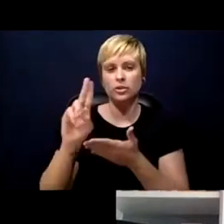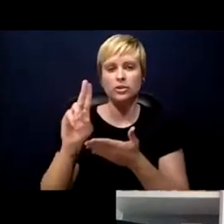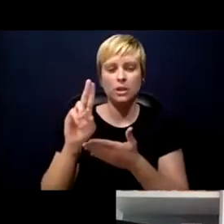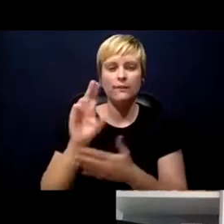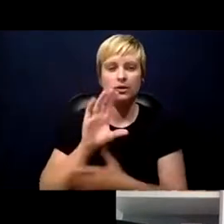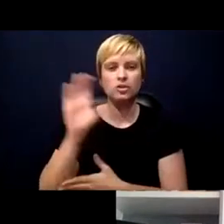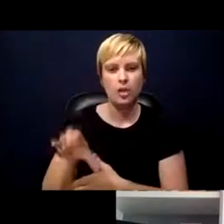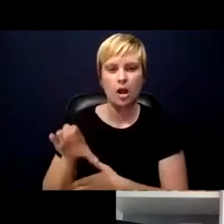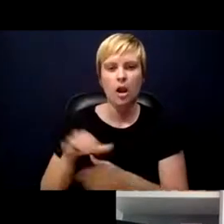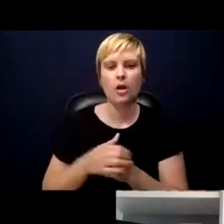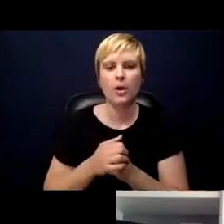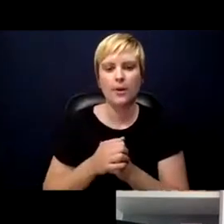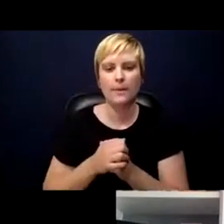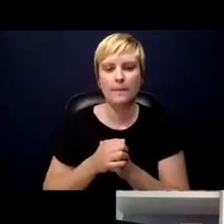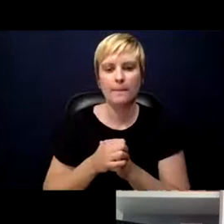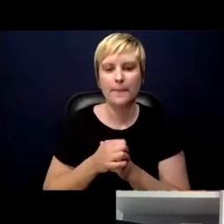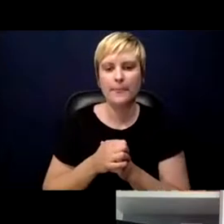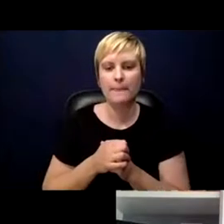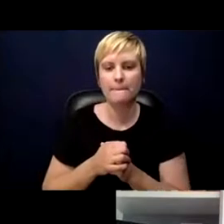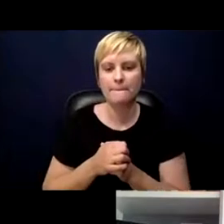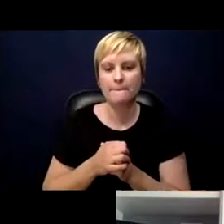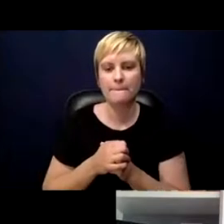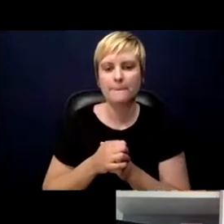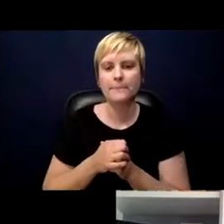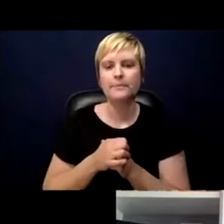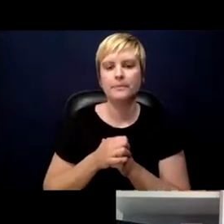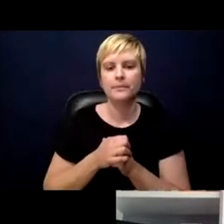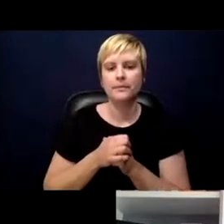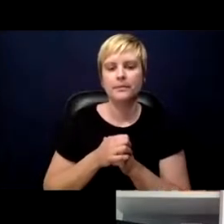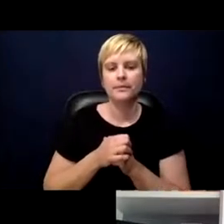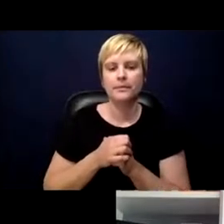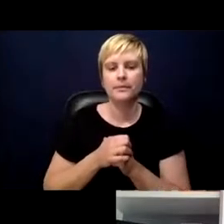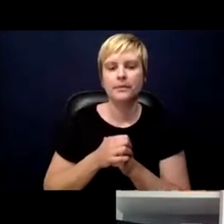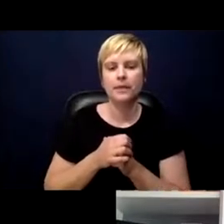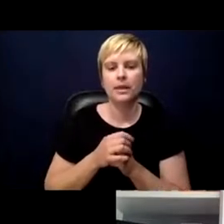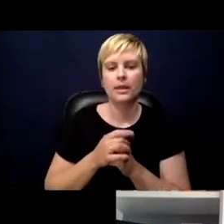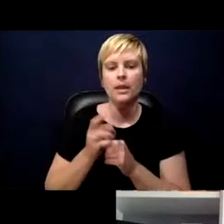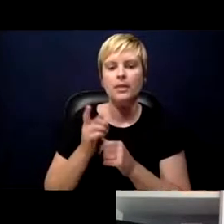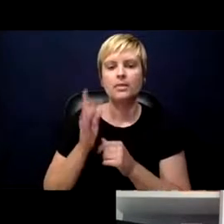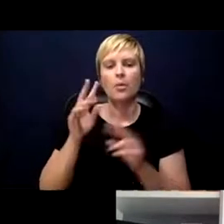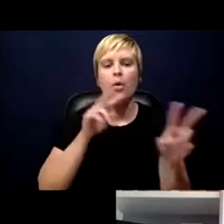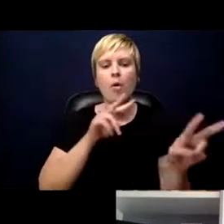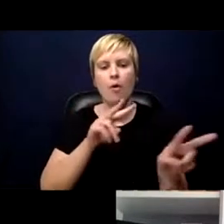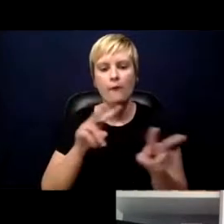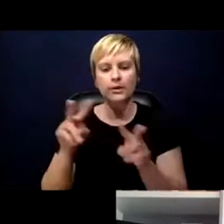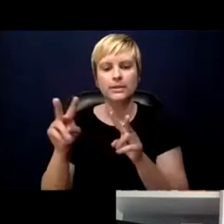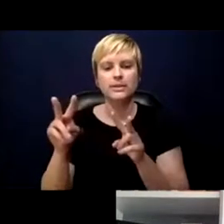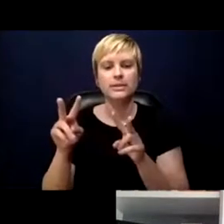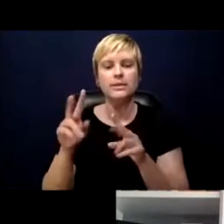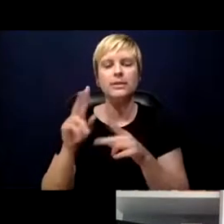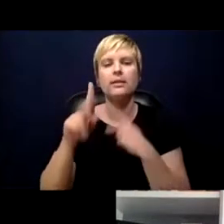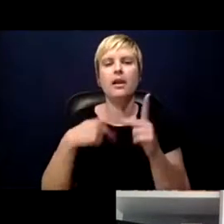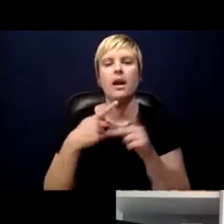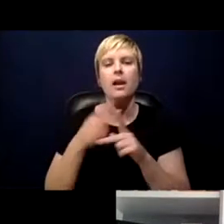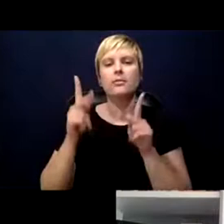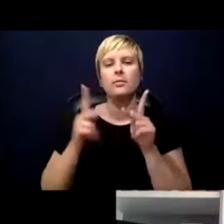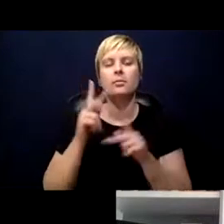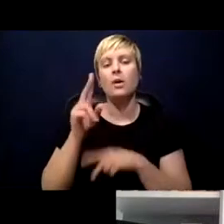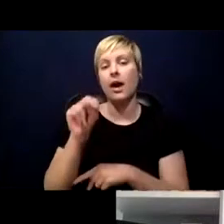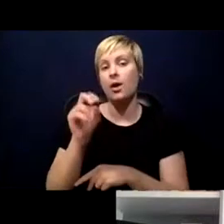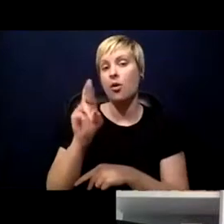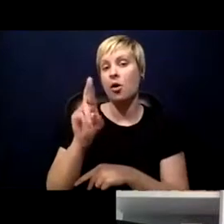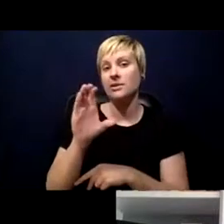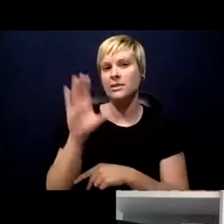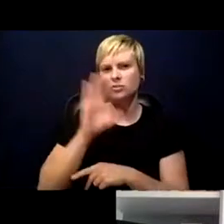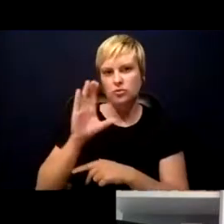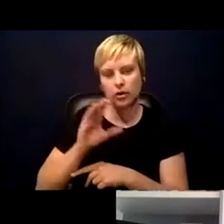hiring in Delaware, where they will serve and oversee it, where it stands, the type of people NORC is looking to hire, and how